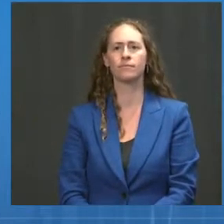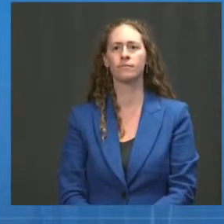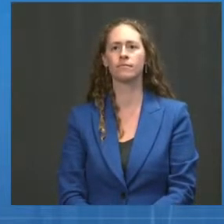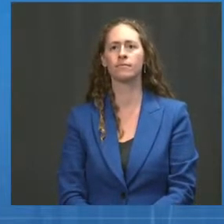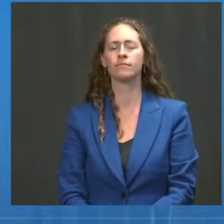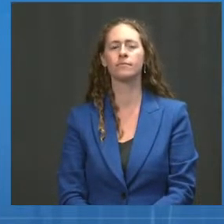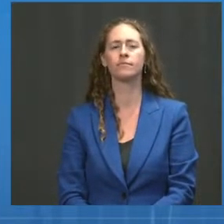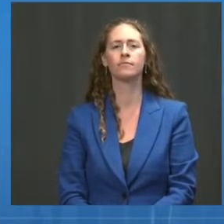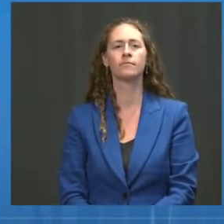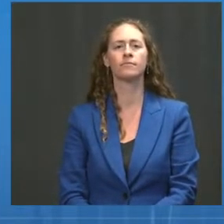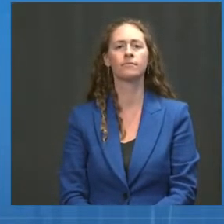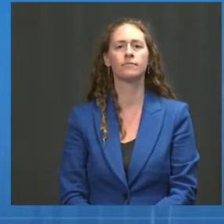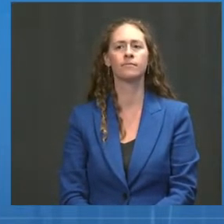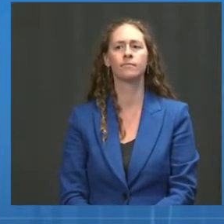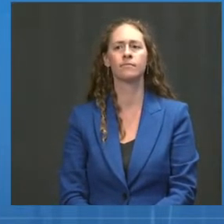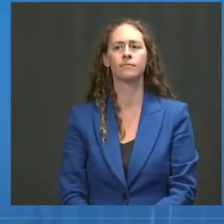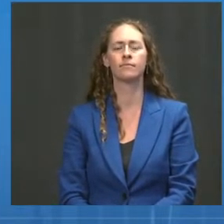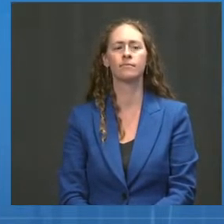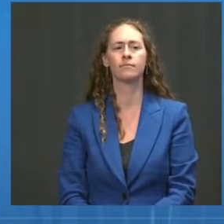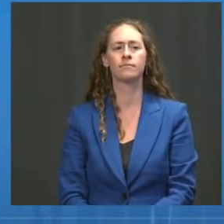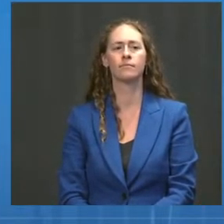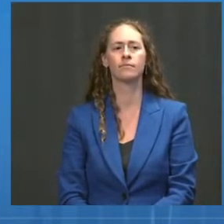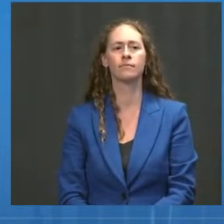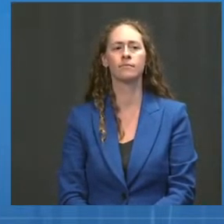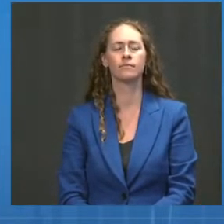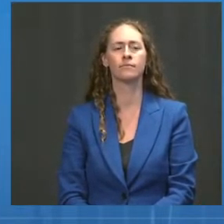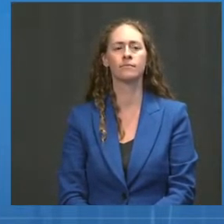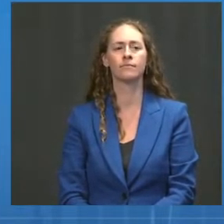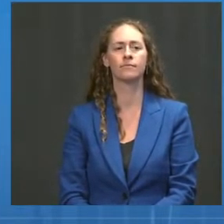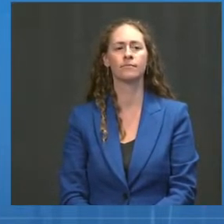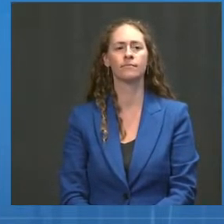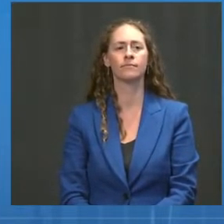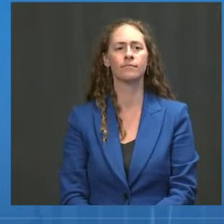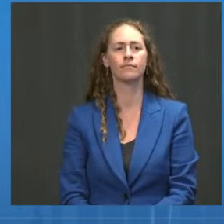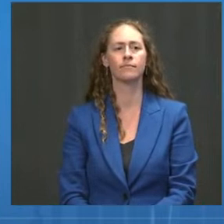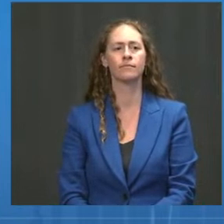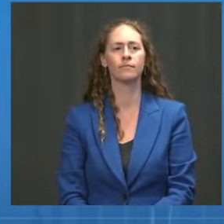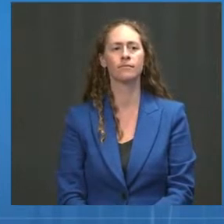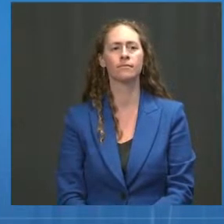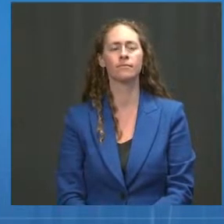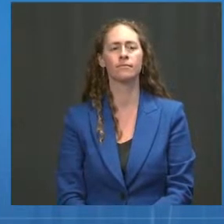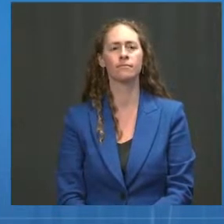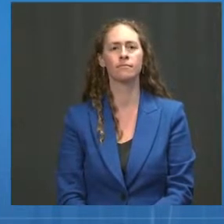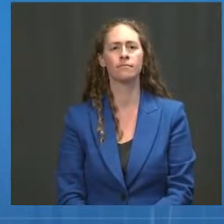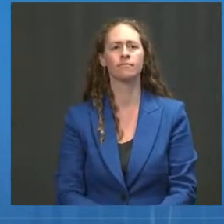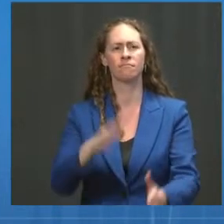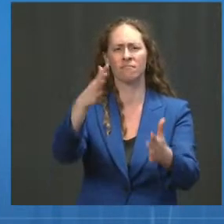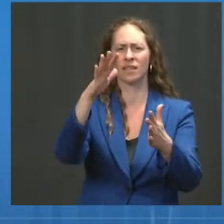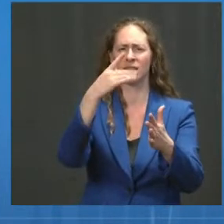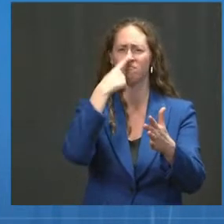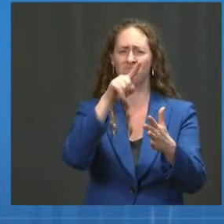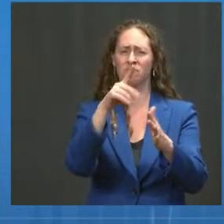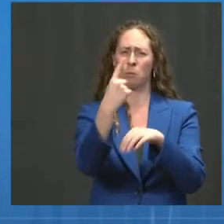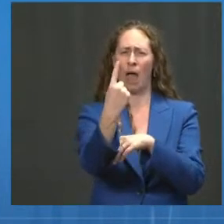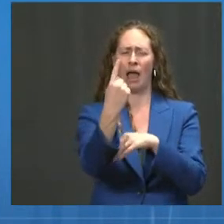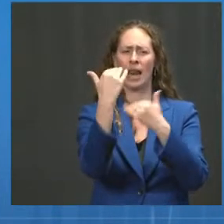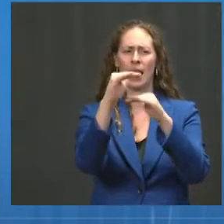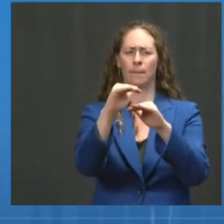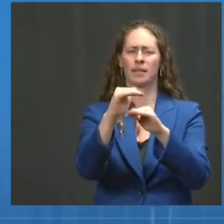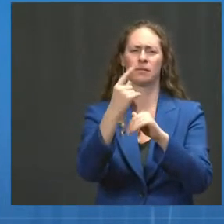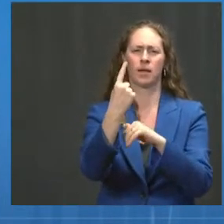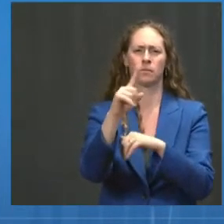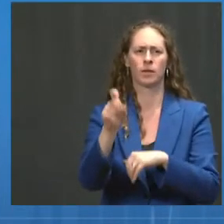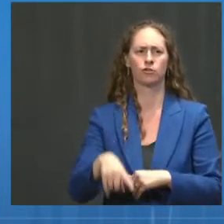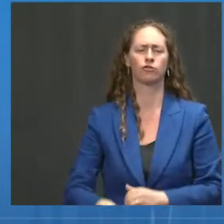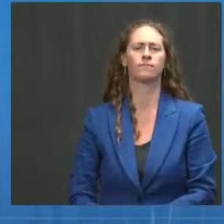Thanks, Jeff. And as a reminder, please keep your question to one question. There are many today. First, let's go to Lev Thatcher at Stat